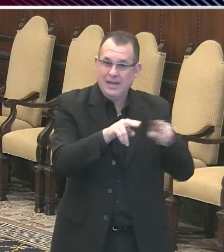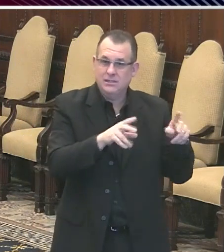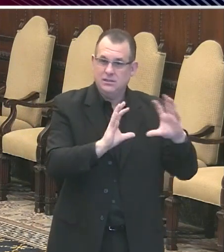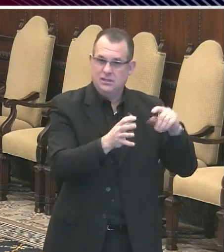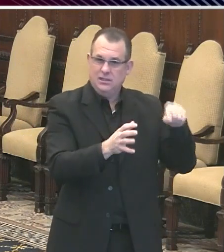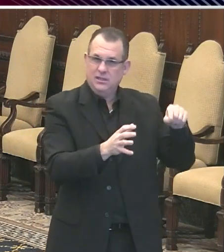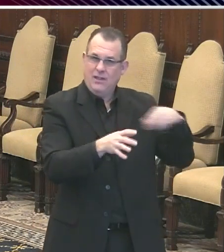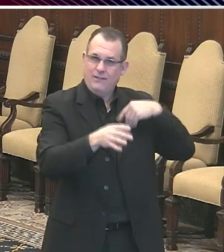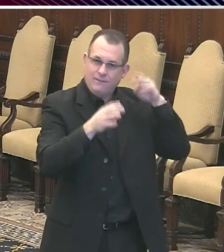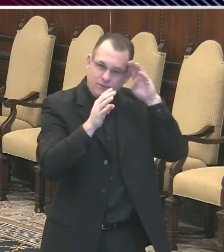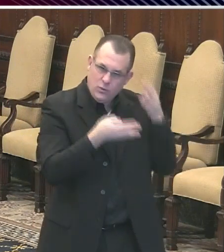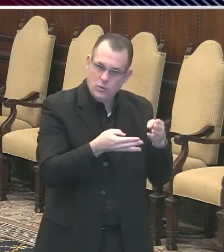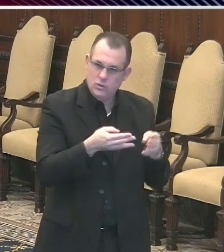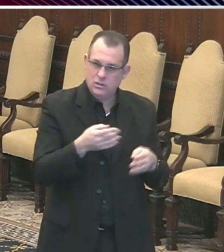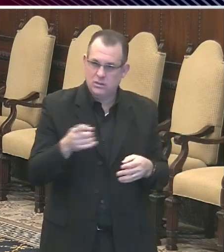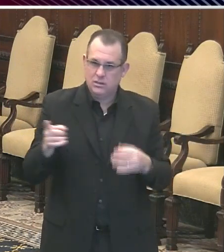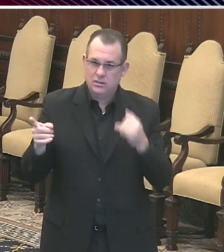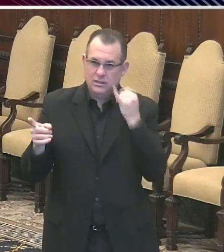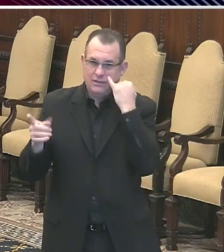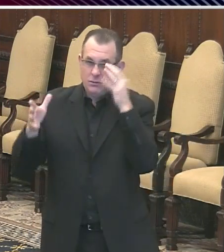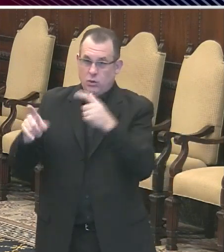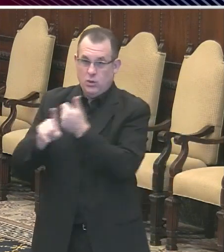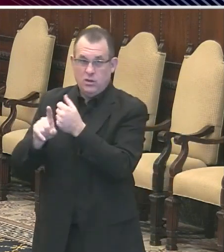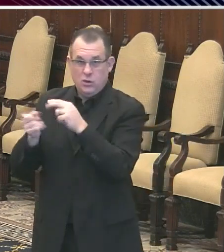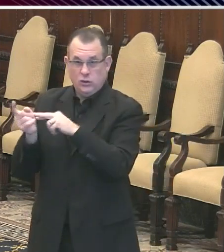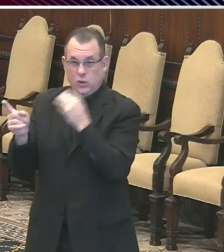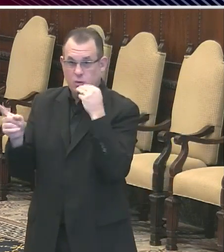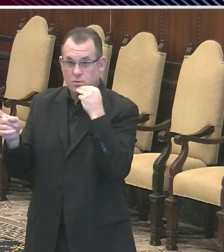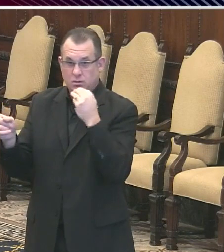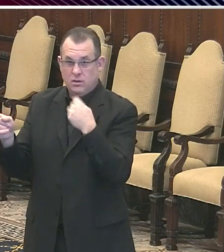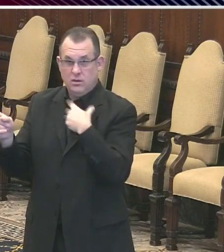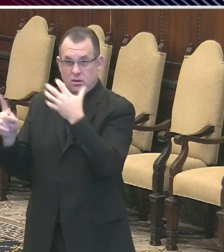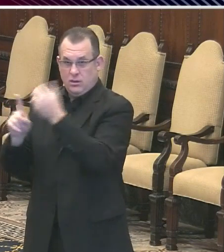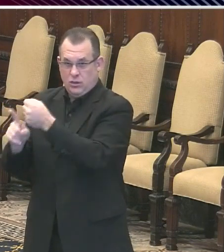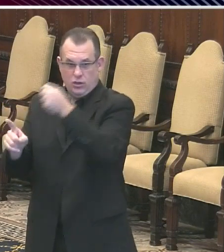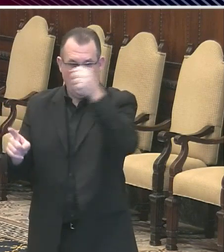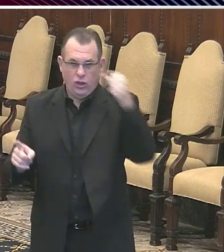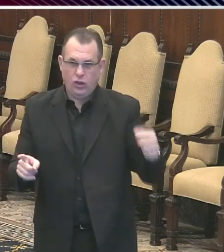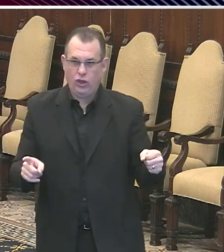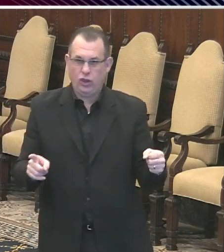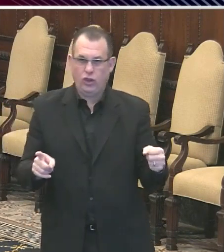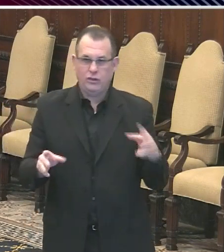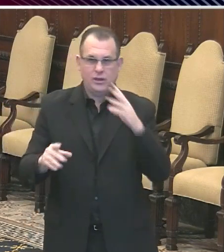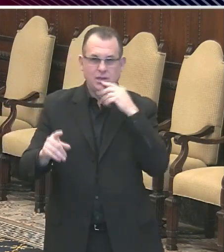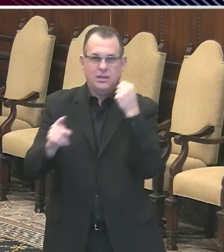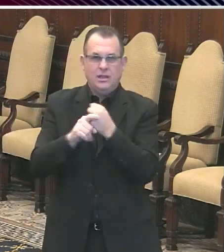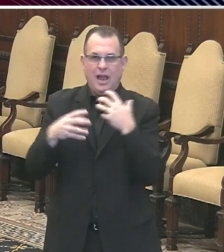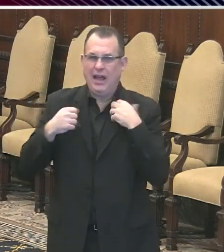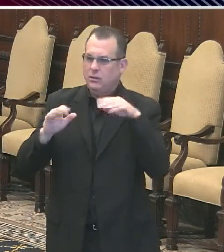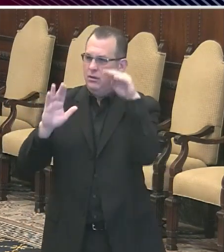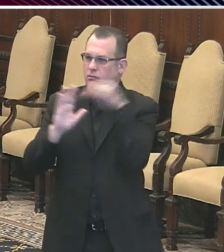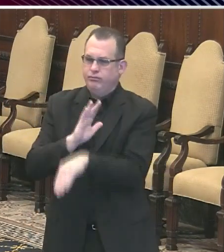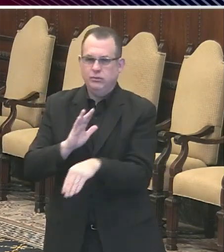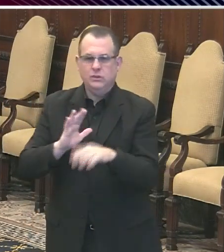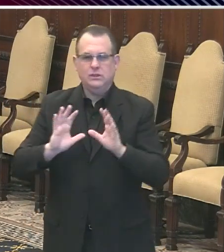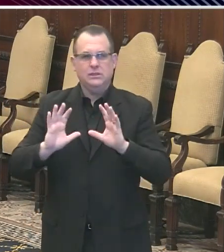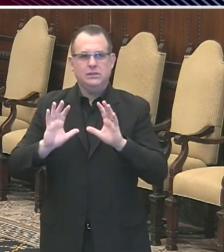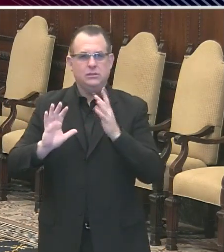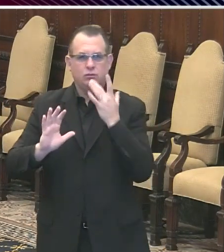have dramatic detrimental effects on their health. And that is not under consideration right now. Okay. Has the city,